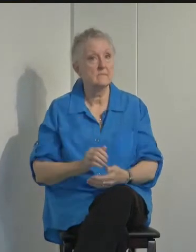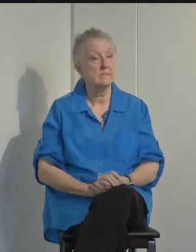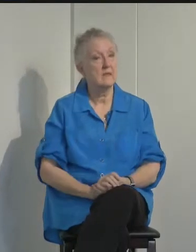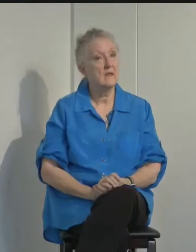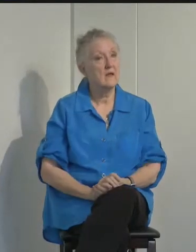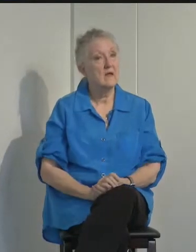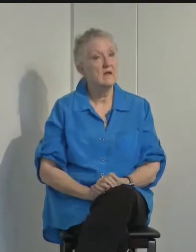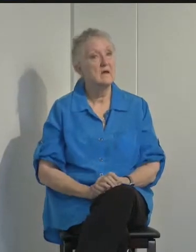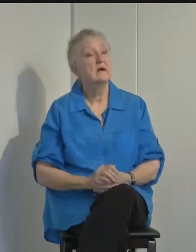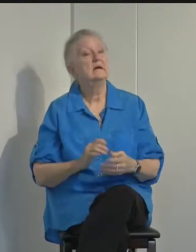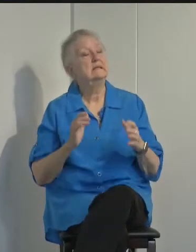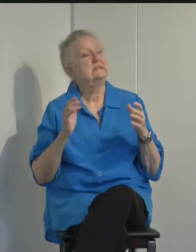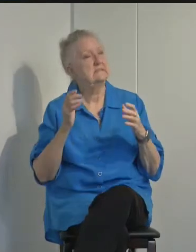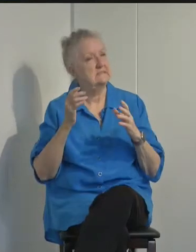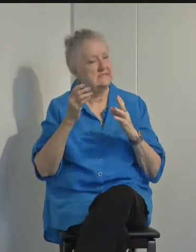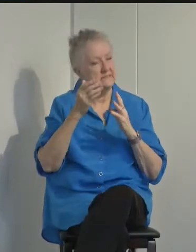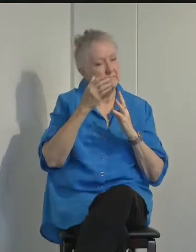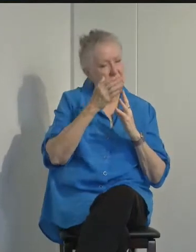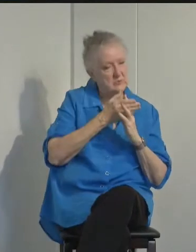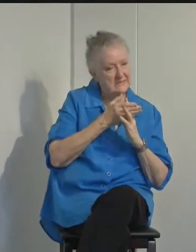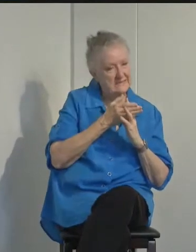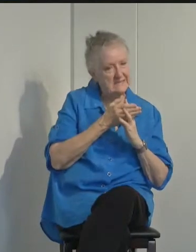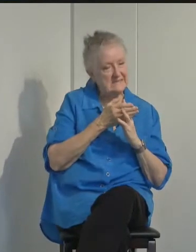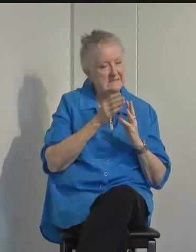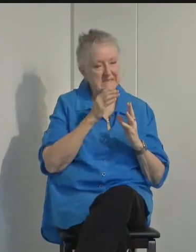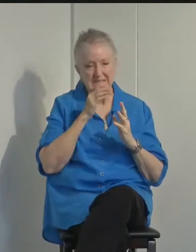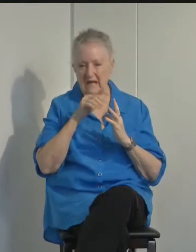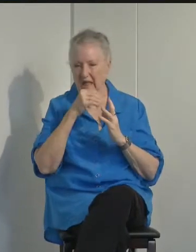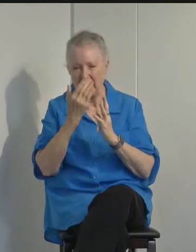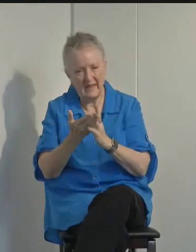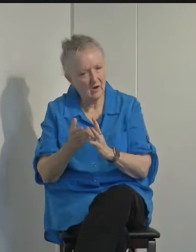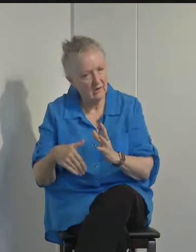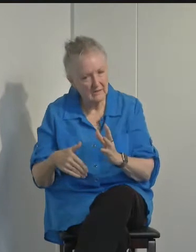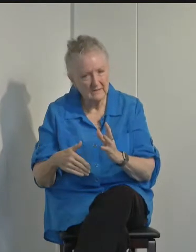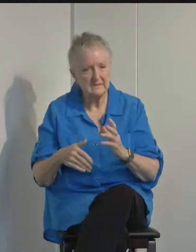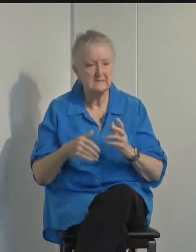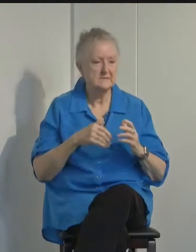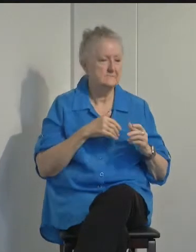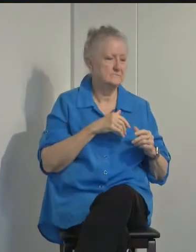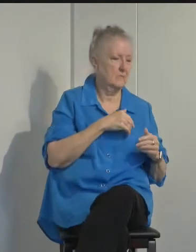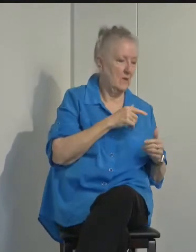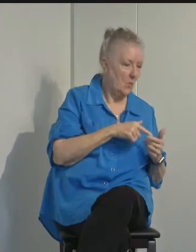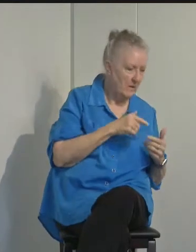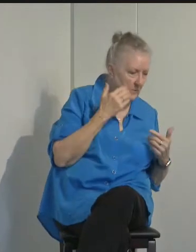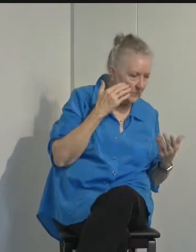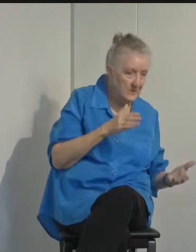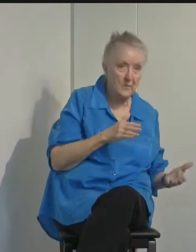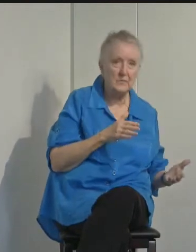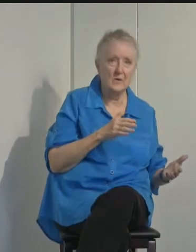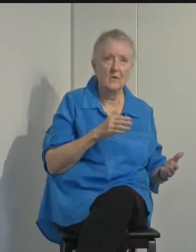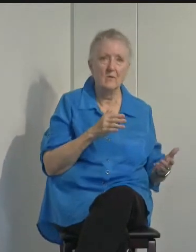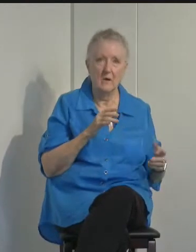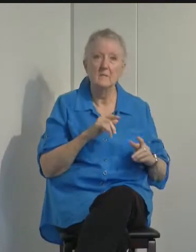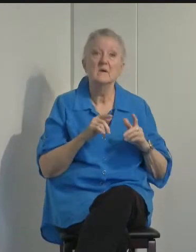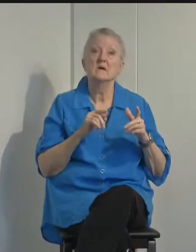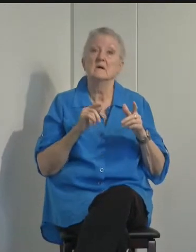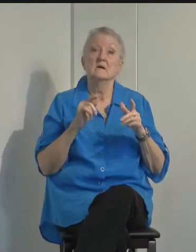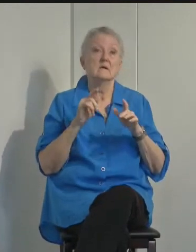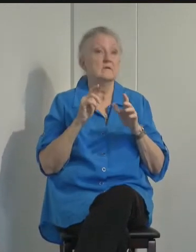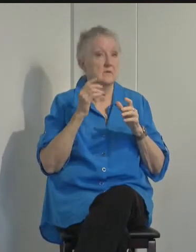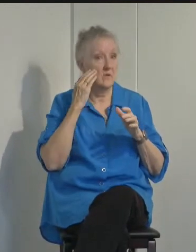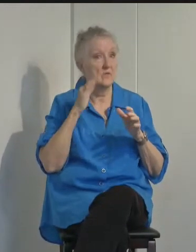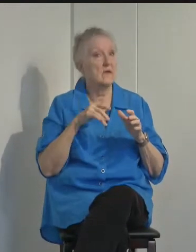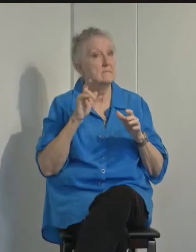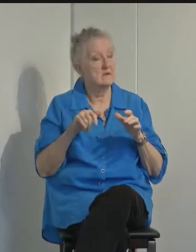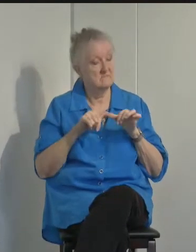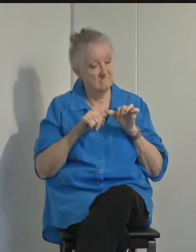in between, not quite there yet, we don't know when our finish line will be, but we do know that we